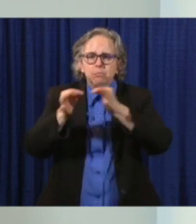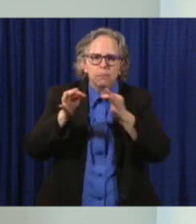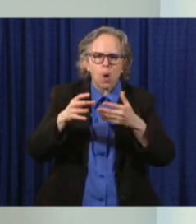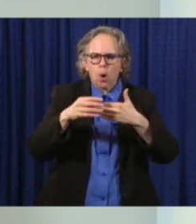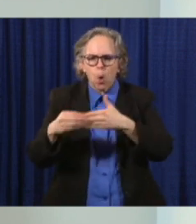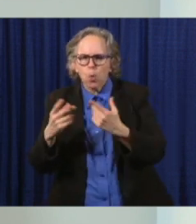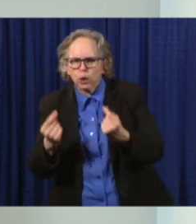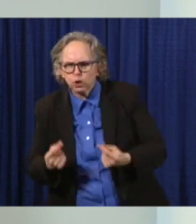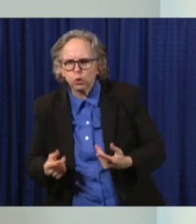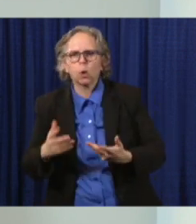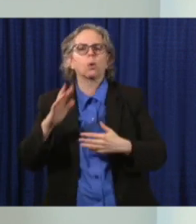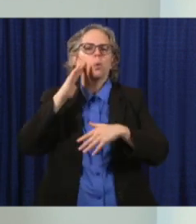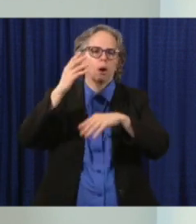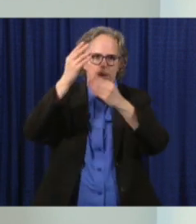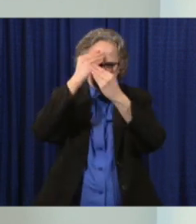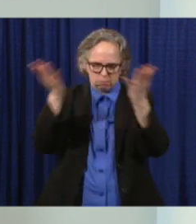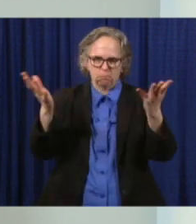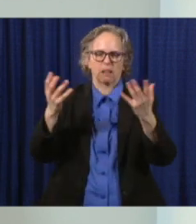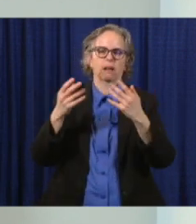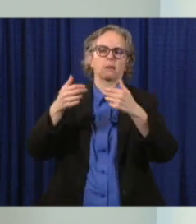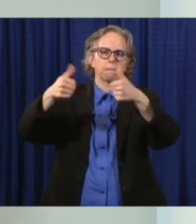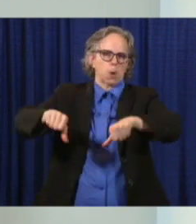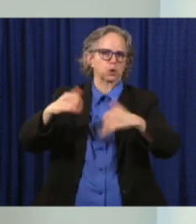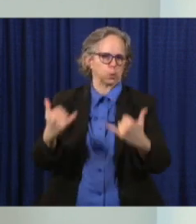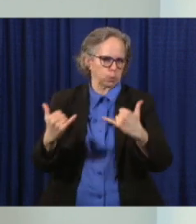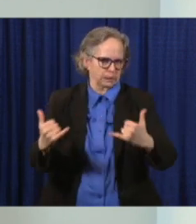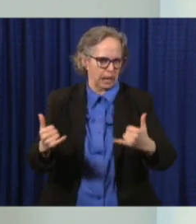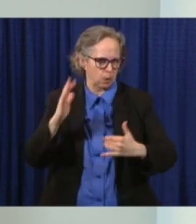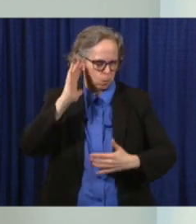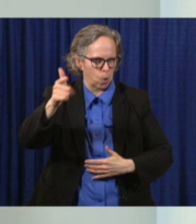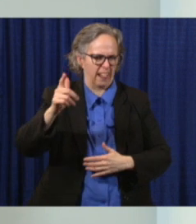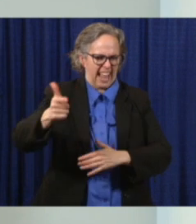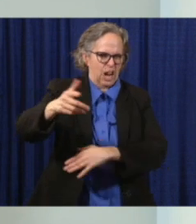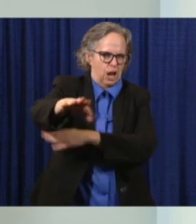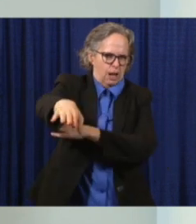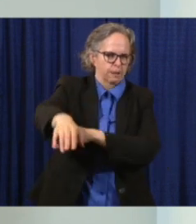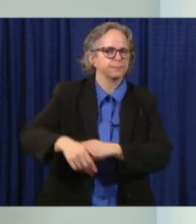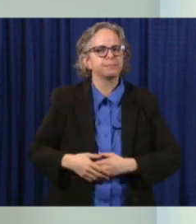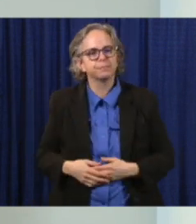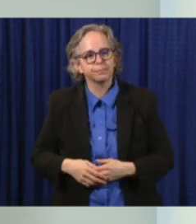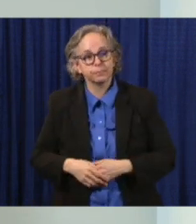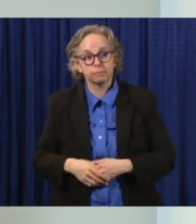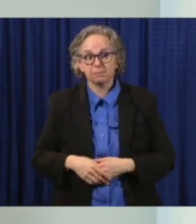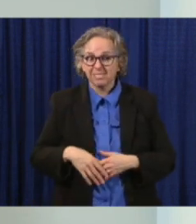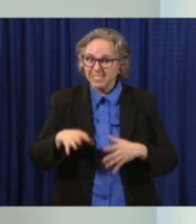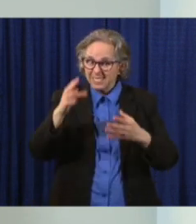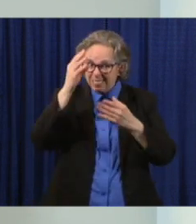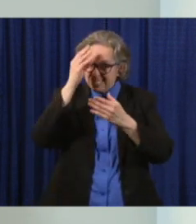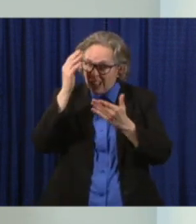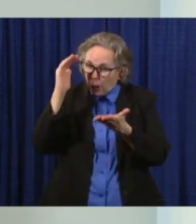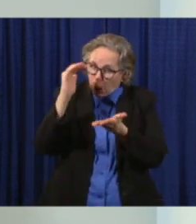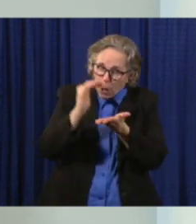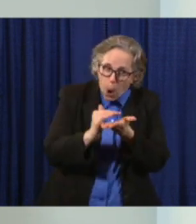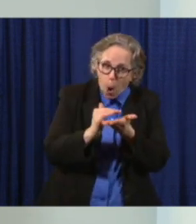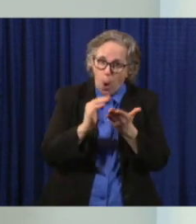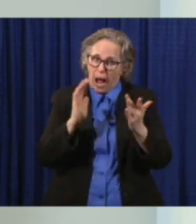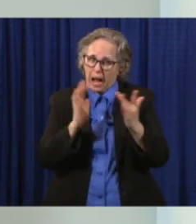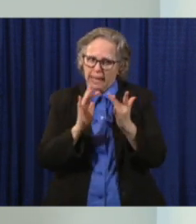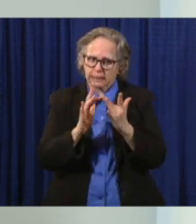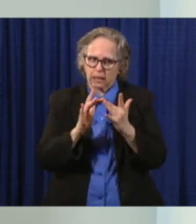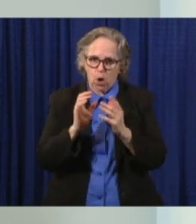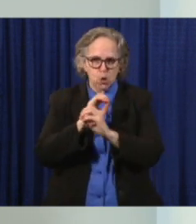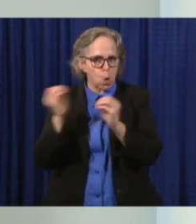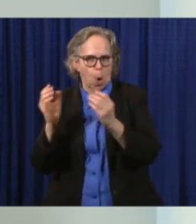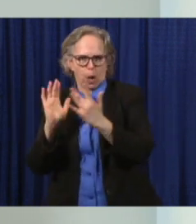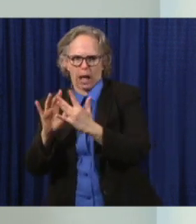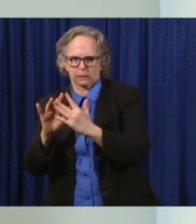later today. We are emphasizing that these are very low-contact or non-contact sports. We have